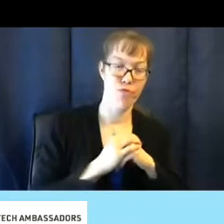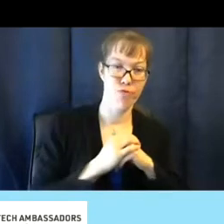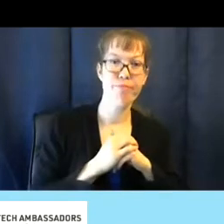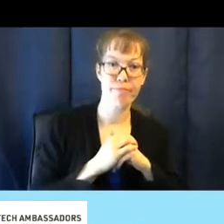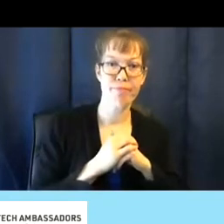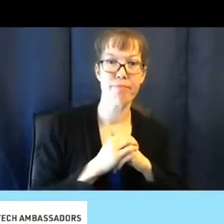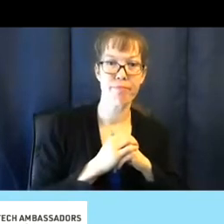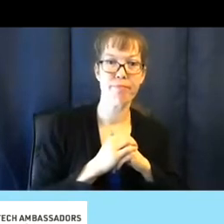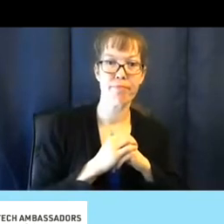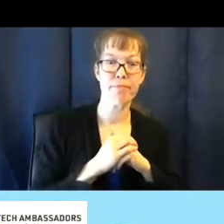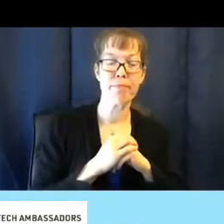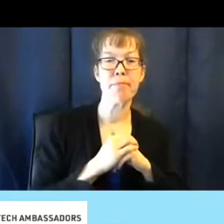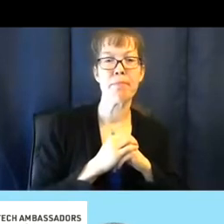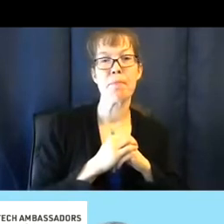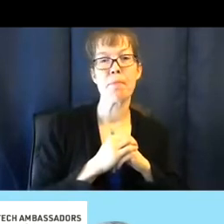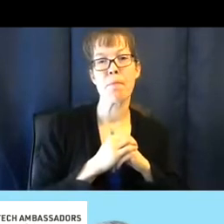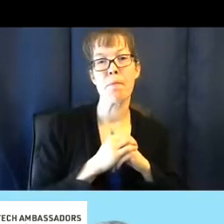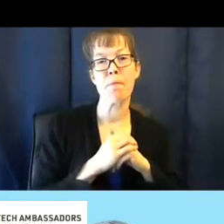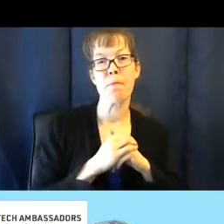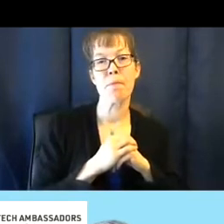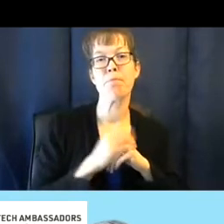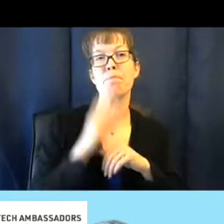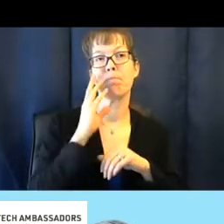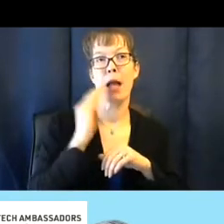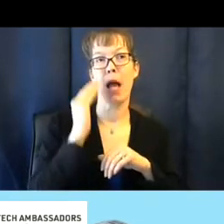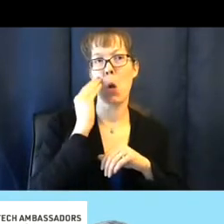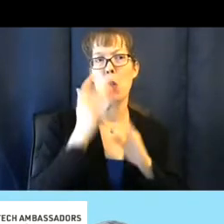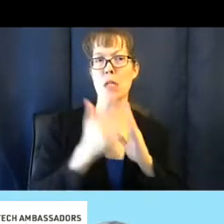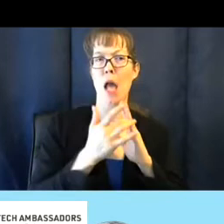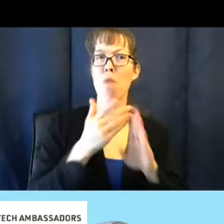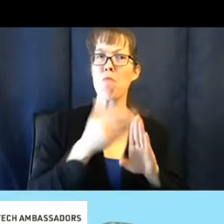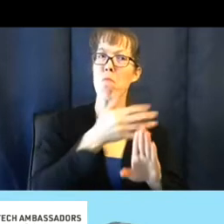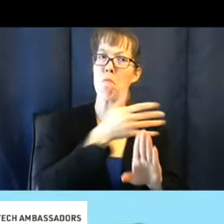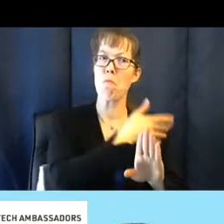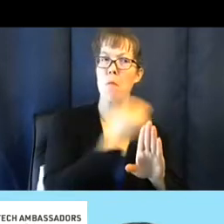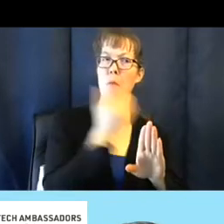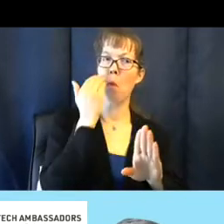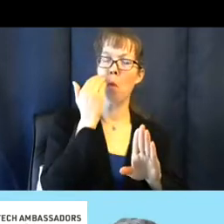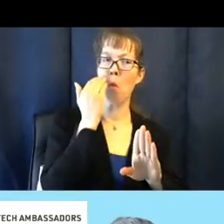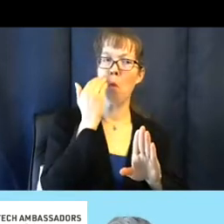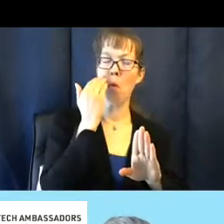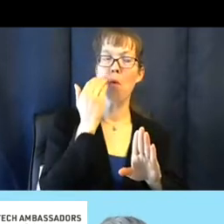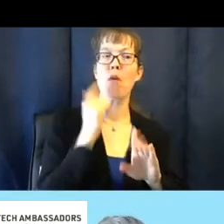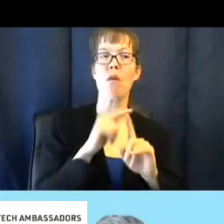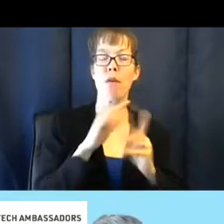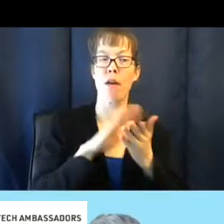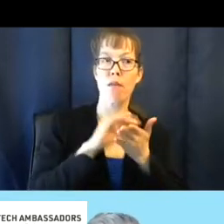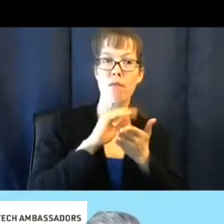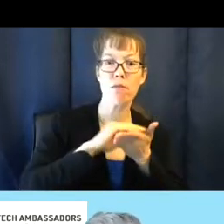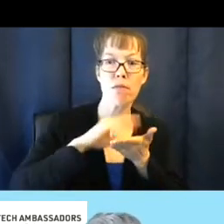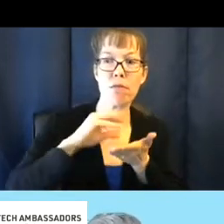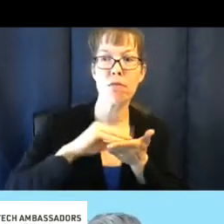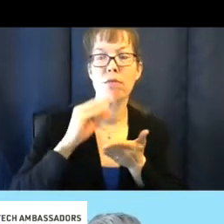I know about technology before, but I have learned so much